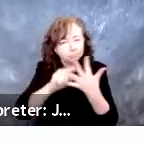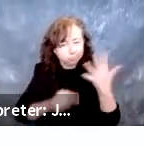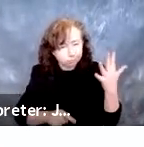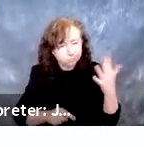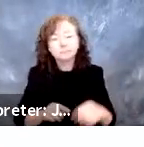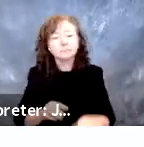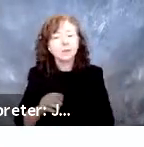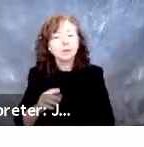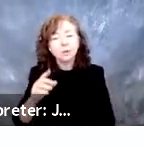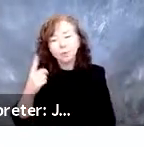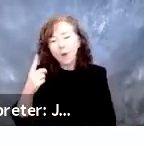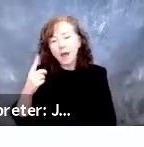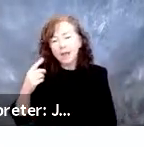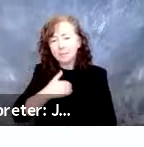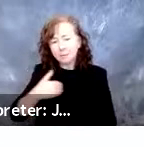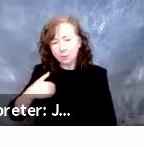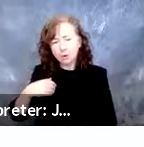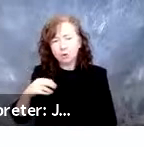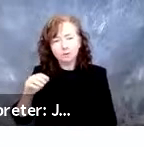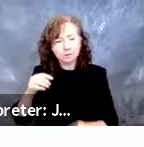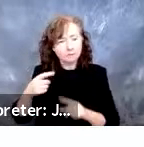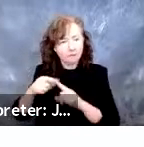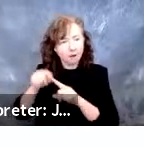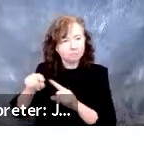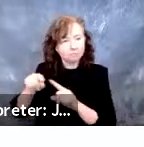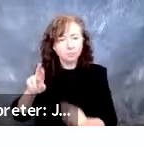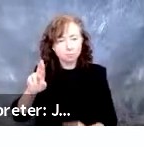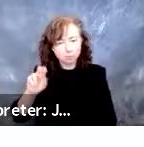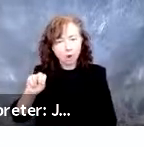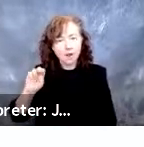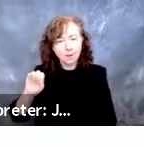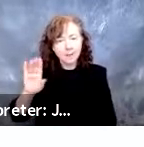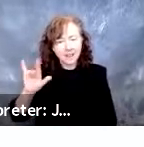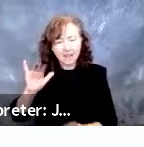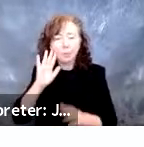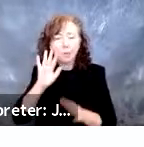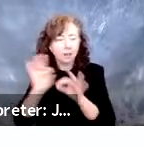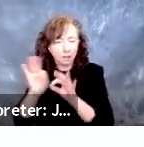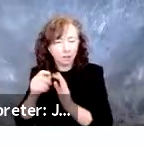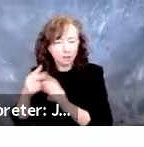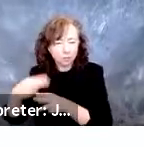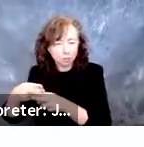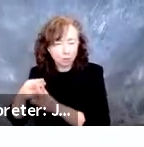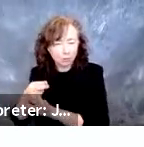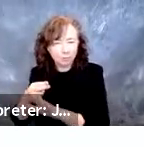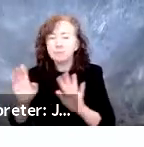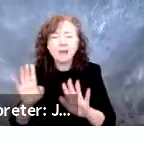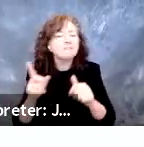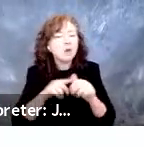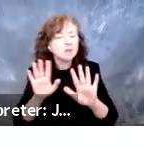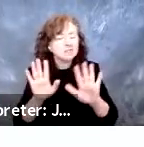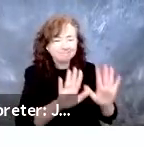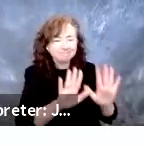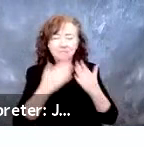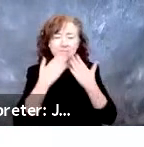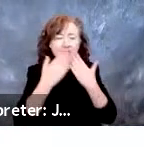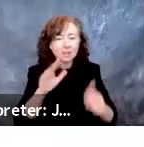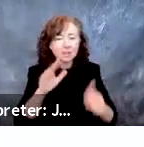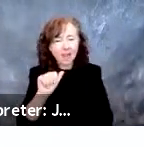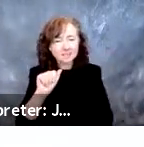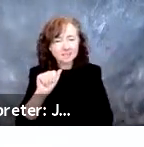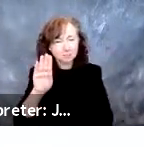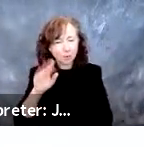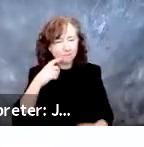those members, BraunAbility, very shortly. But first, I'd like to thank the Access Board for initiating this important public